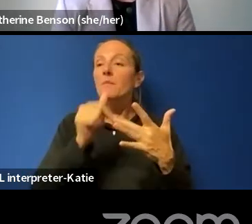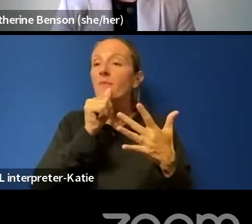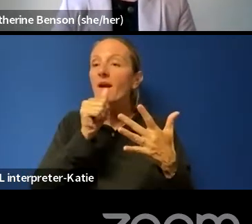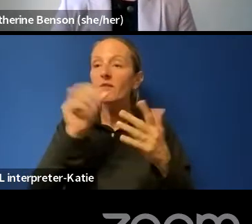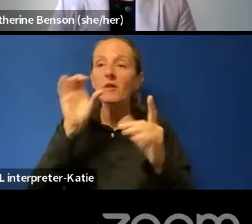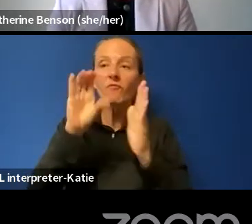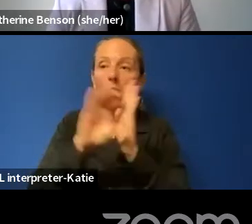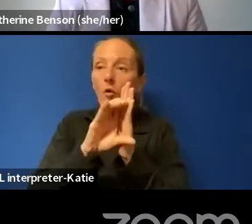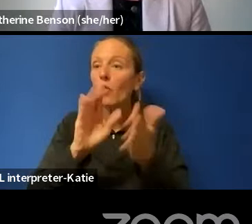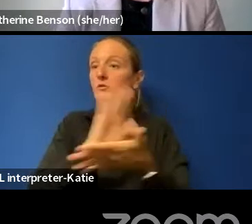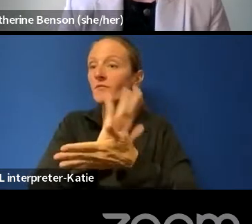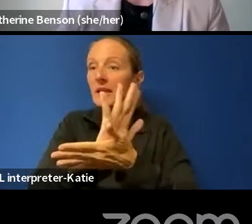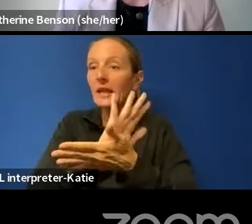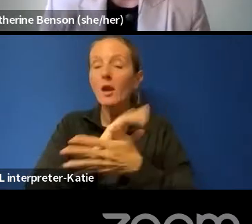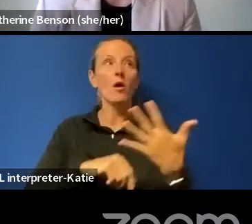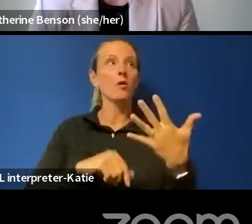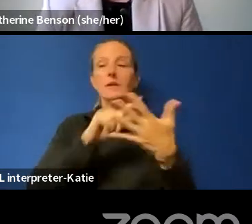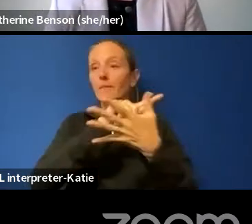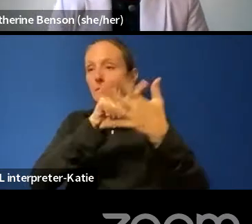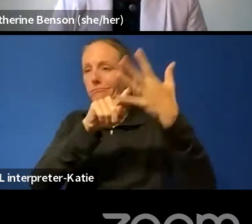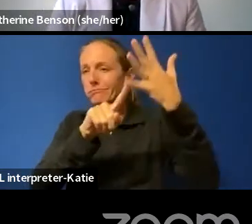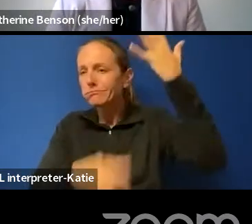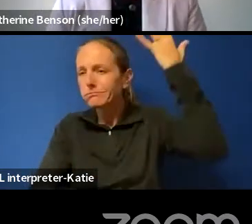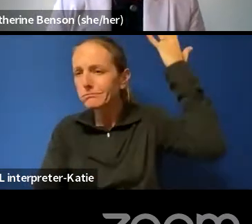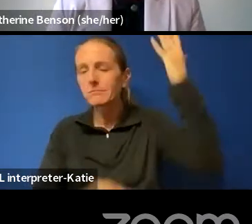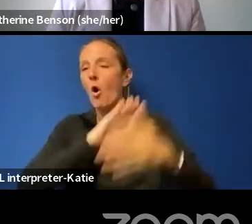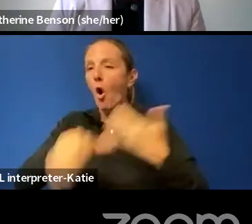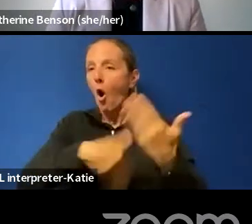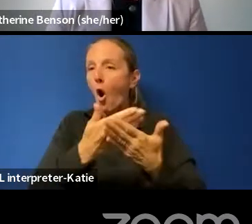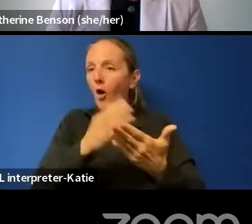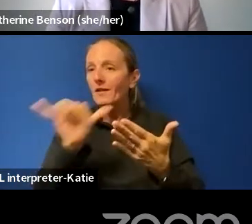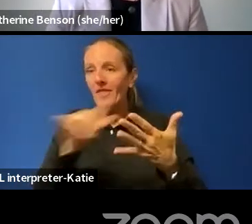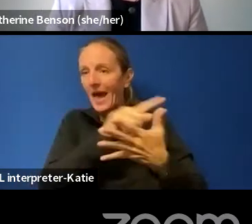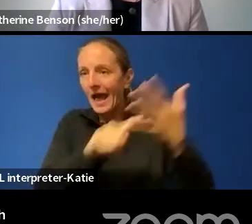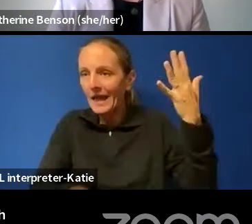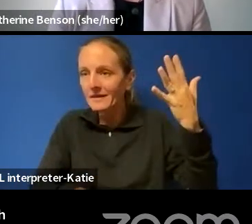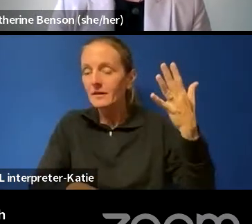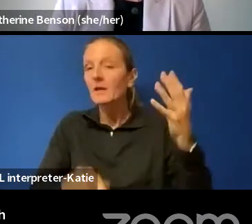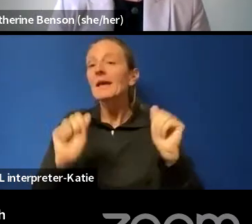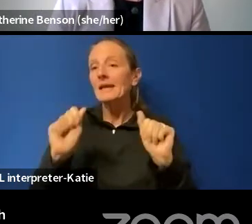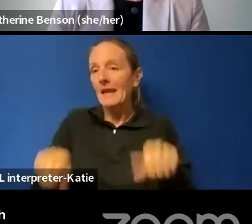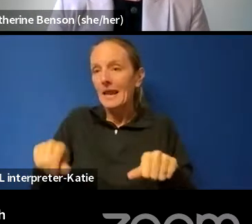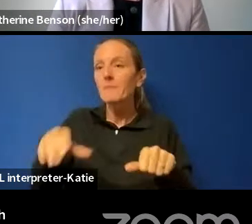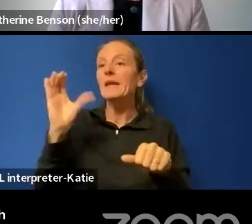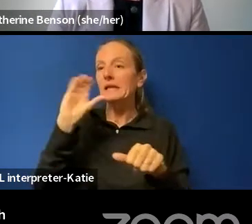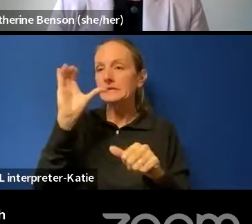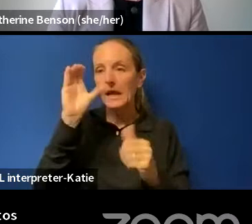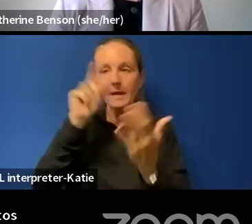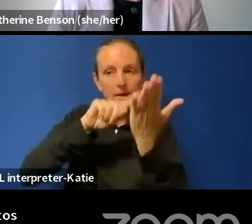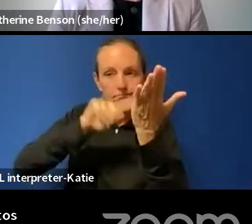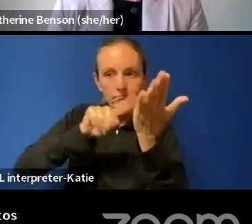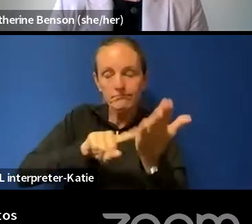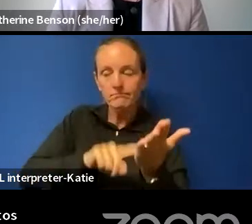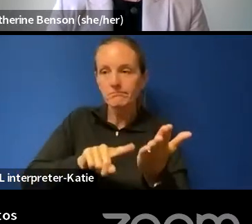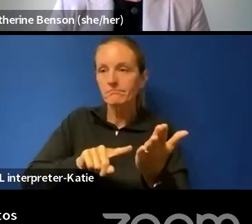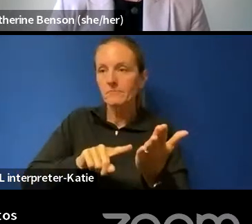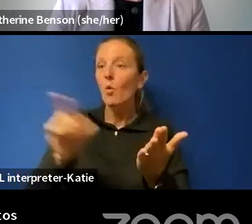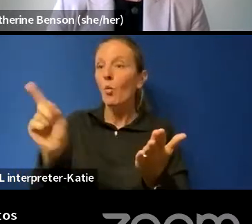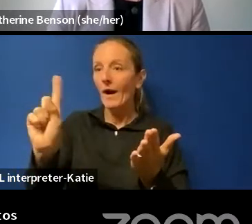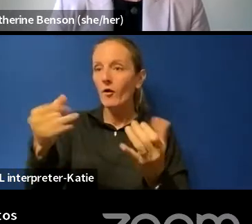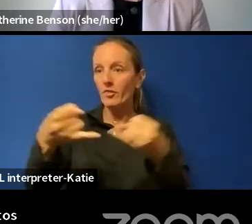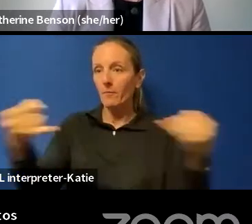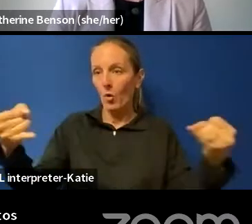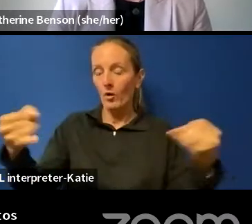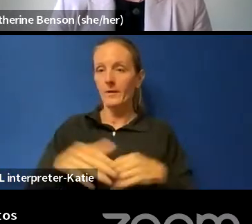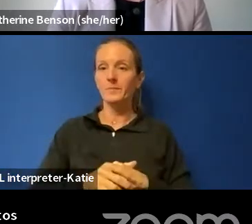And all of that is open to examination right now at the border. So obviously, civil